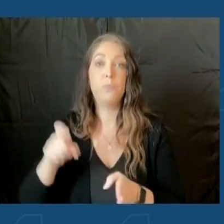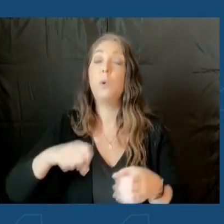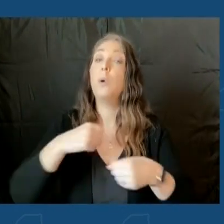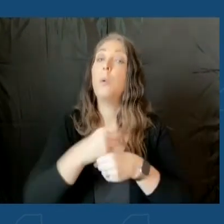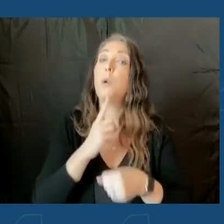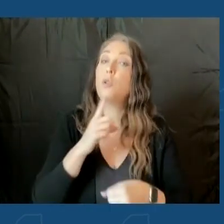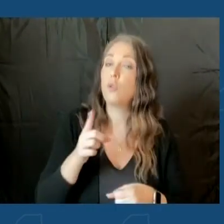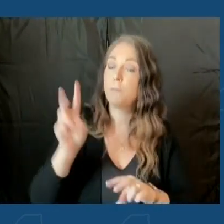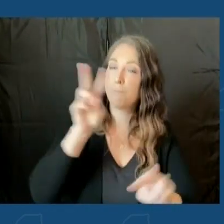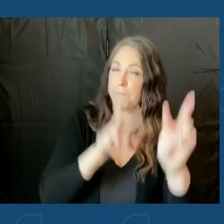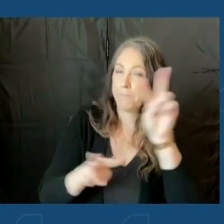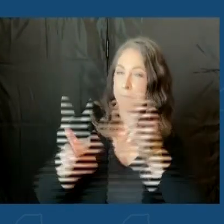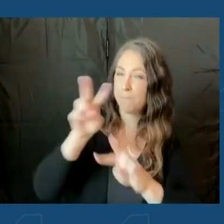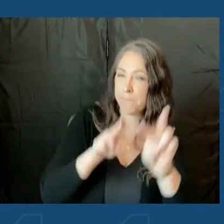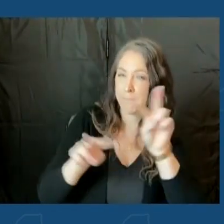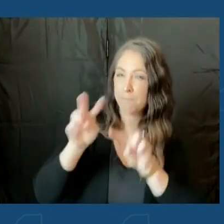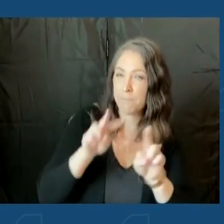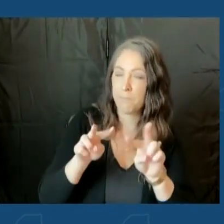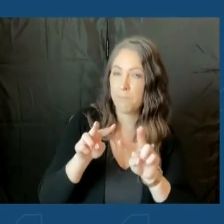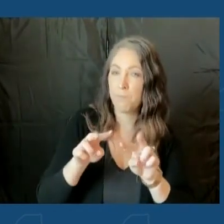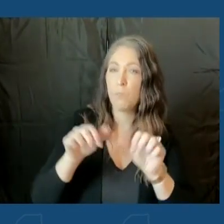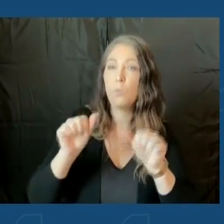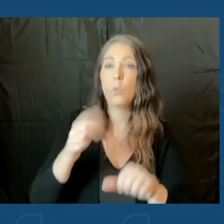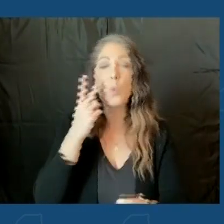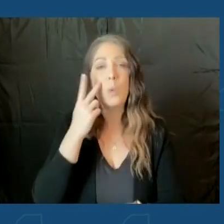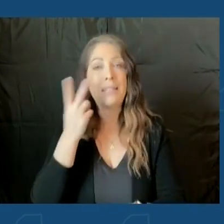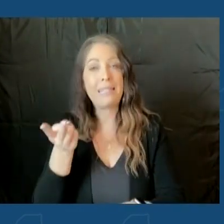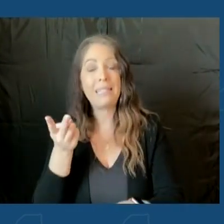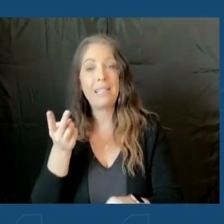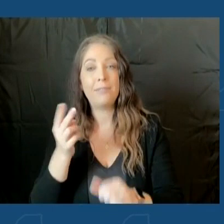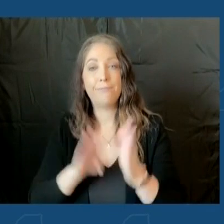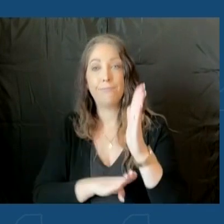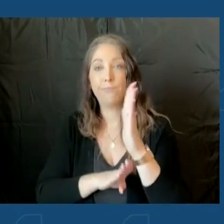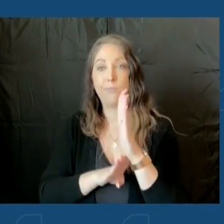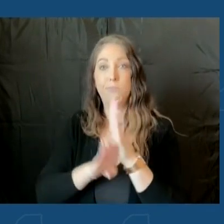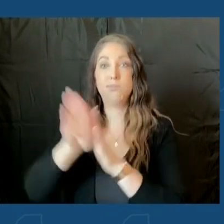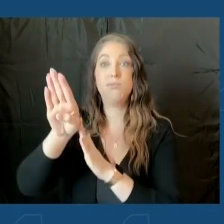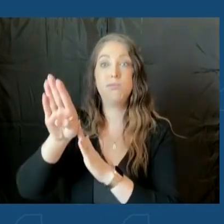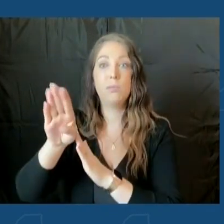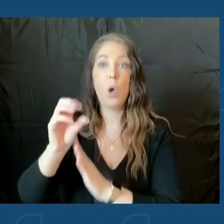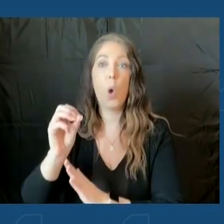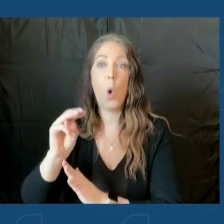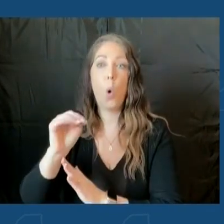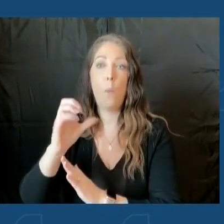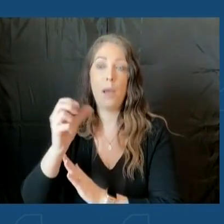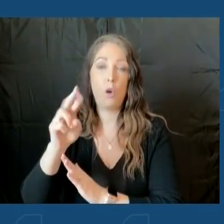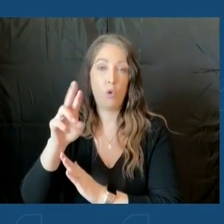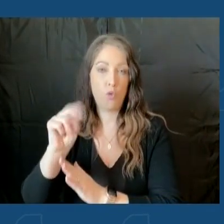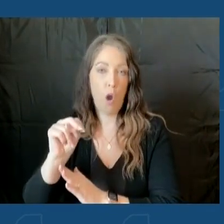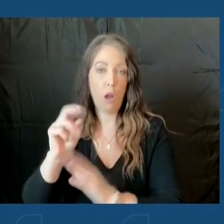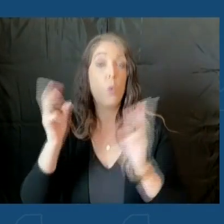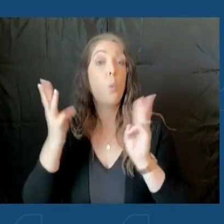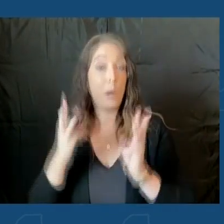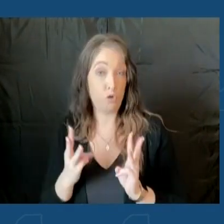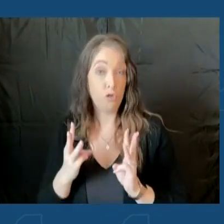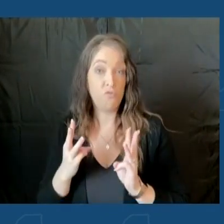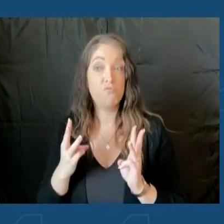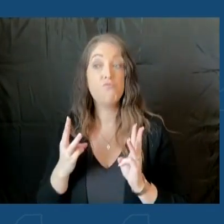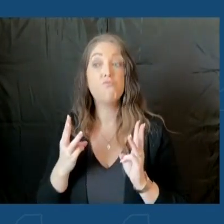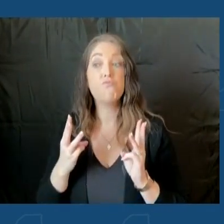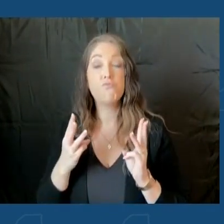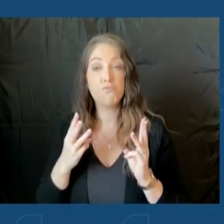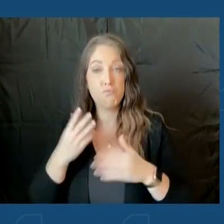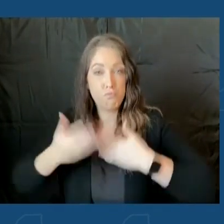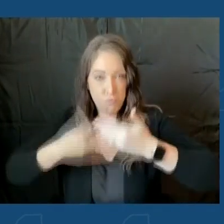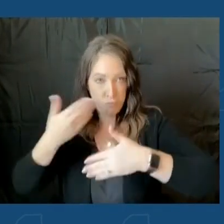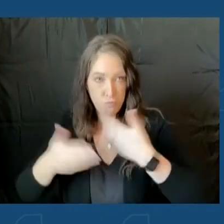at the cases. You can see our spike that went up because of Omicron in the wintertime. We got through that. But if you look